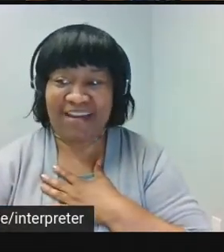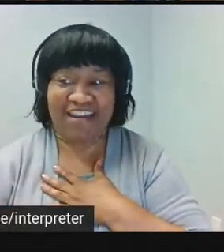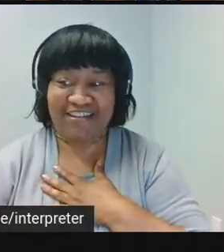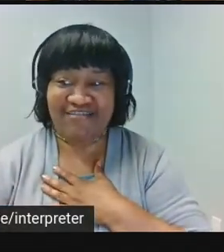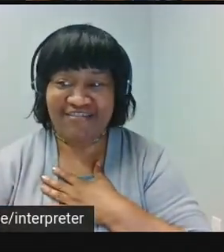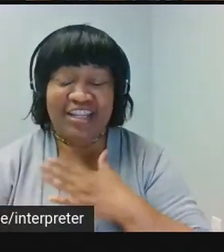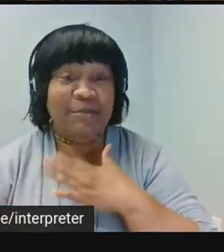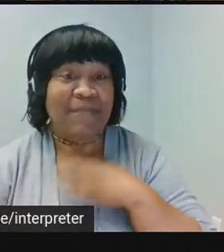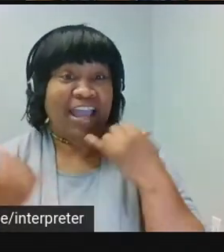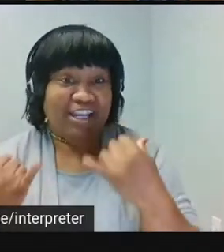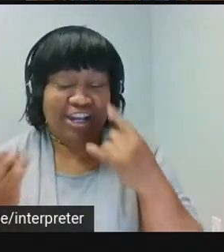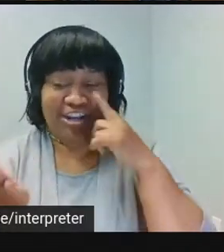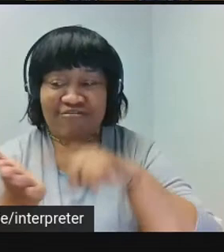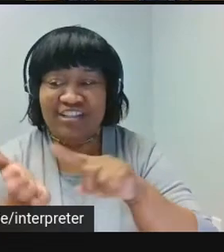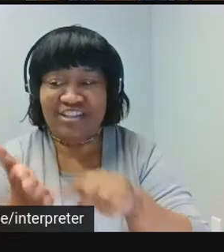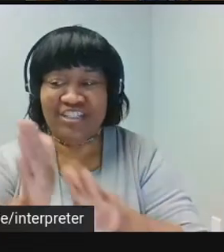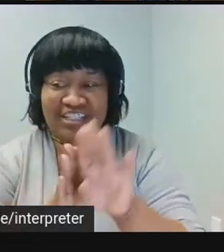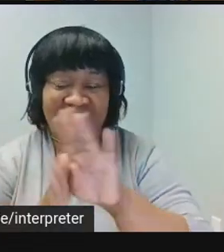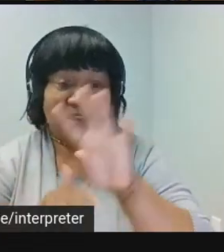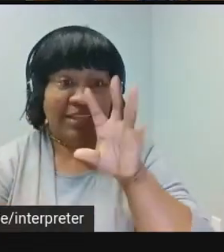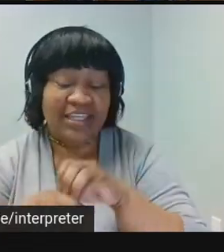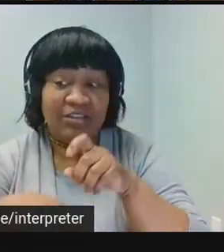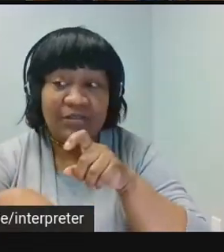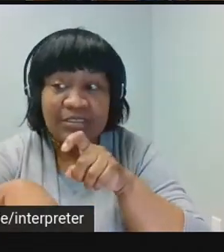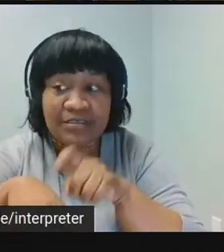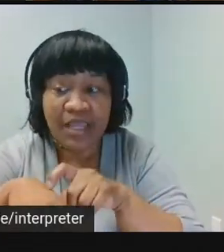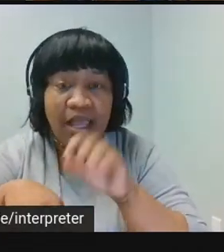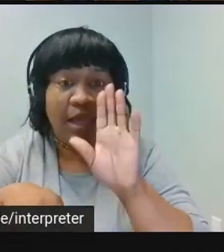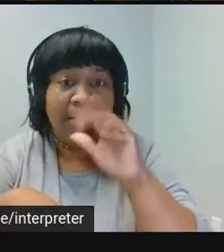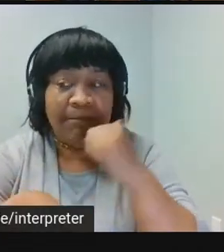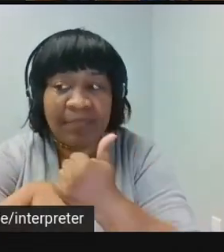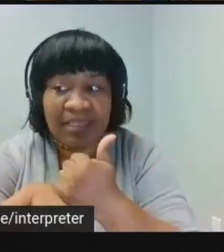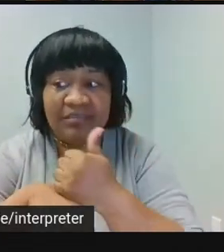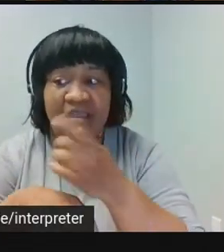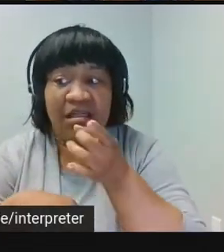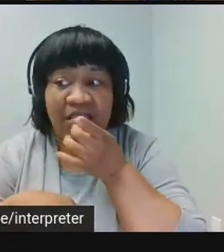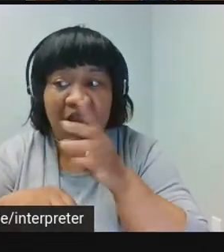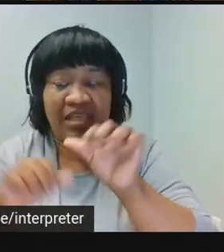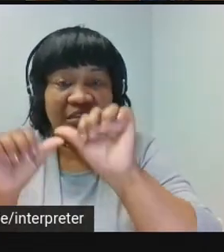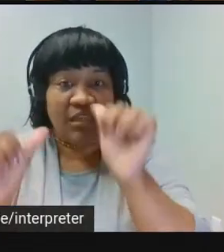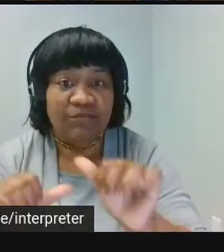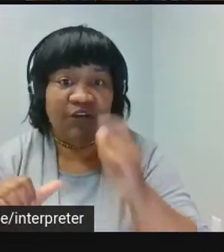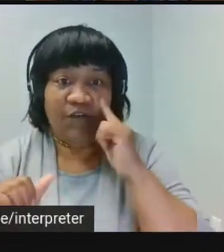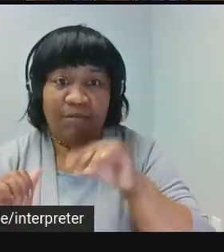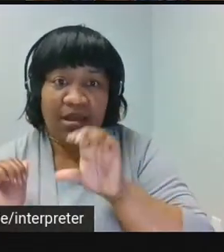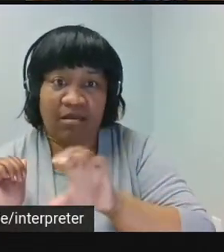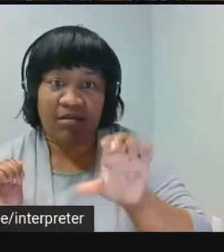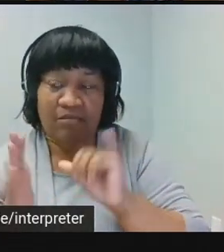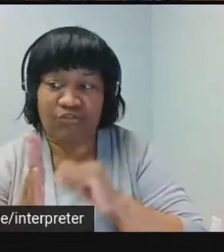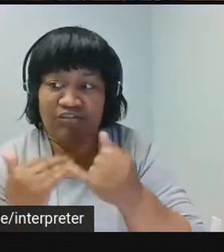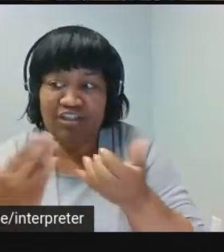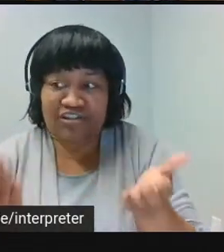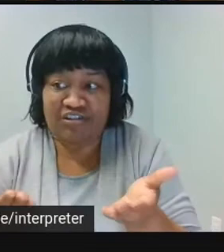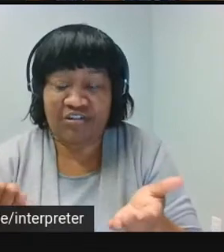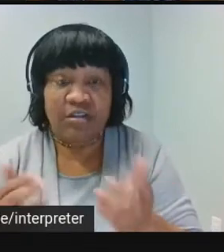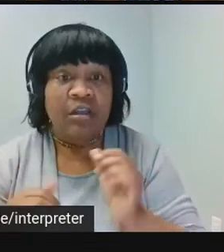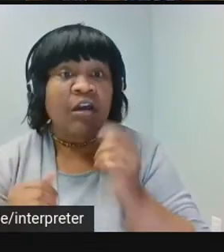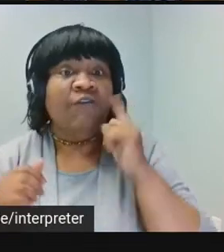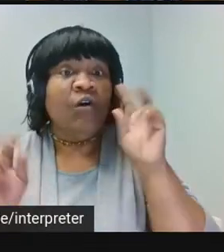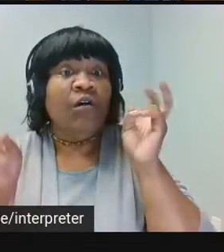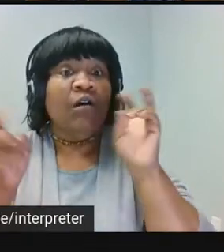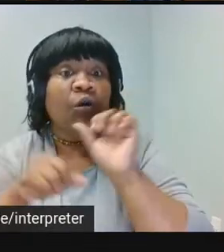excuse me, my current research and development into the time-based light sculptures for my creative capital project. For working procedures,